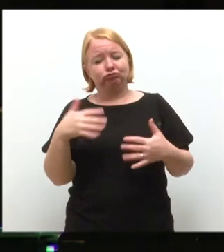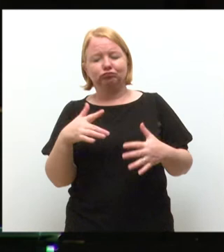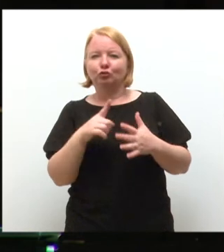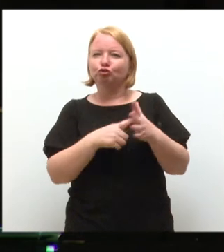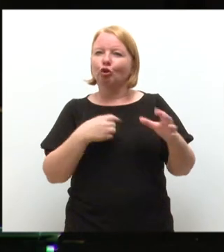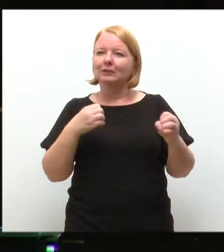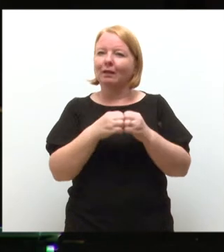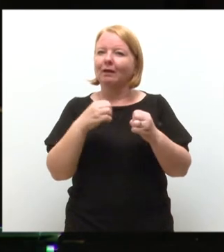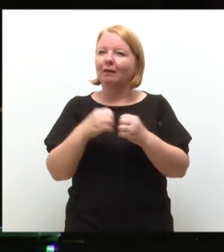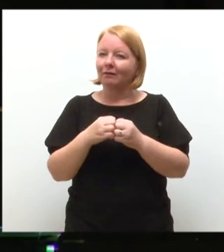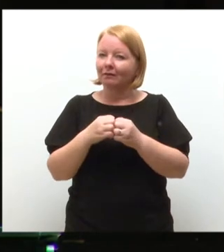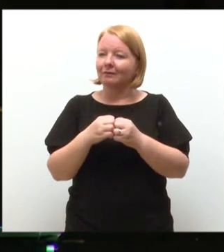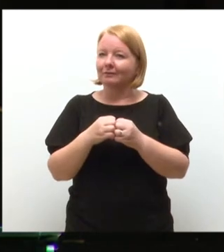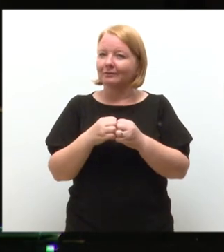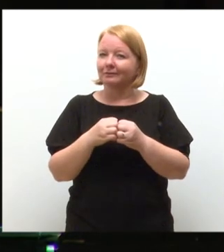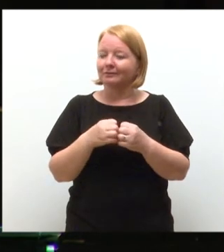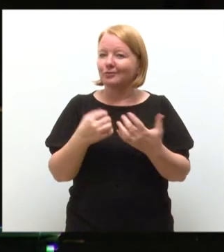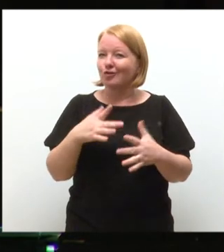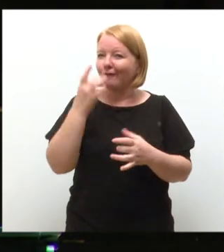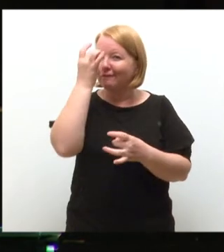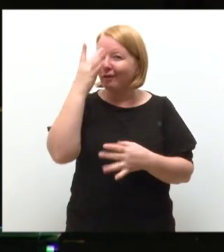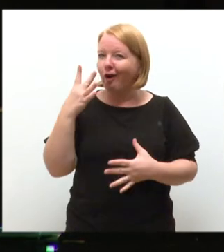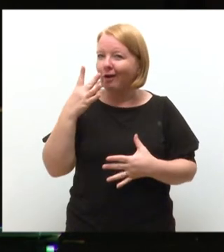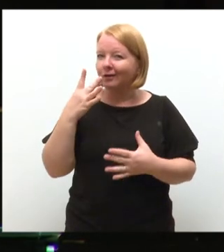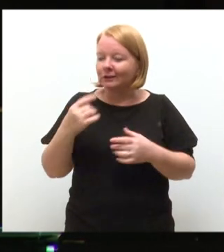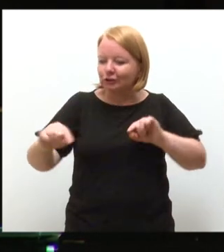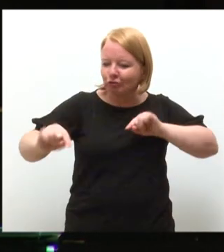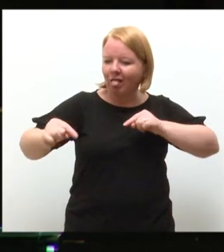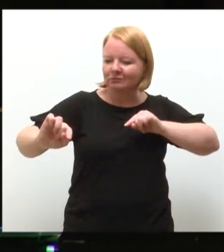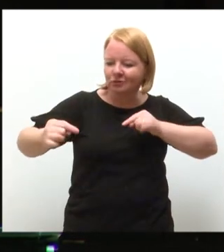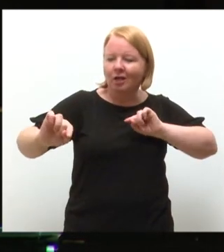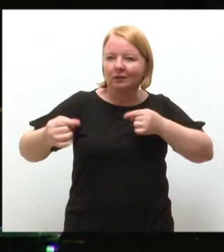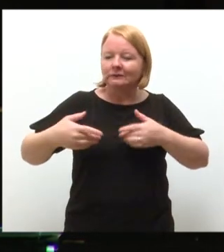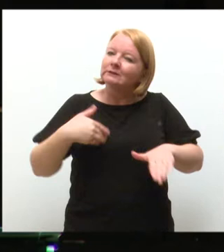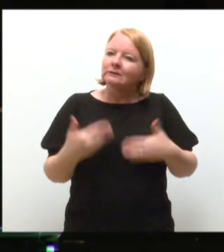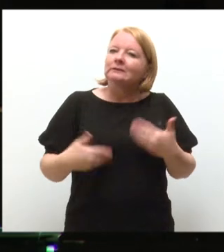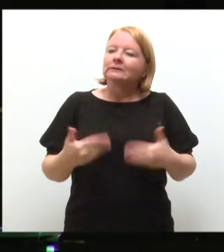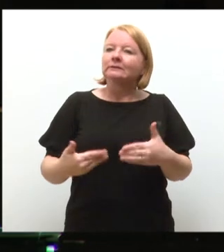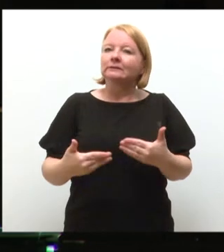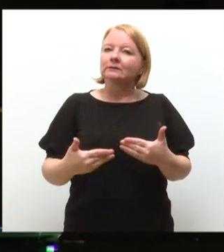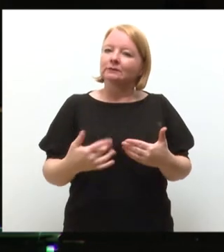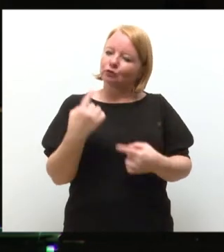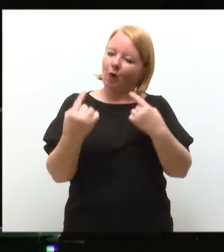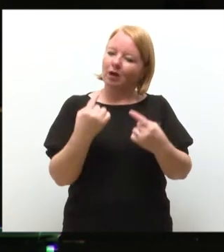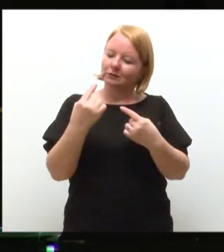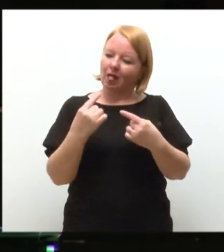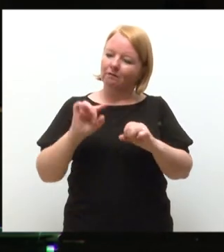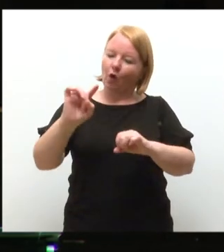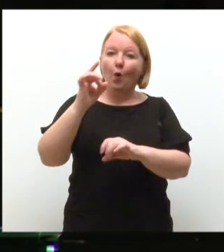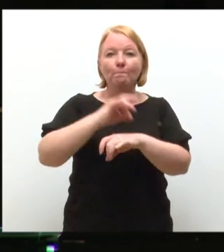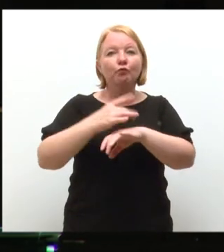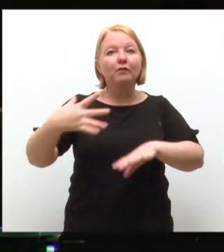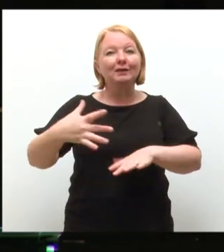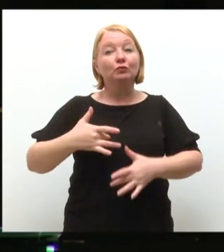she has not forgotten the challenges that she faced. And she has committed her professional life to making